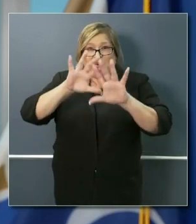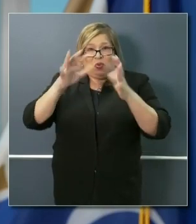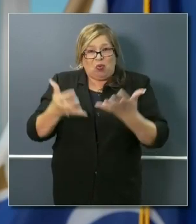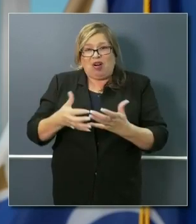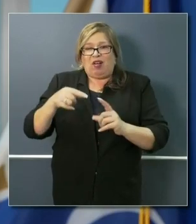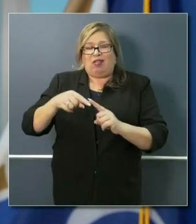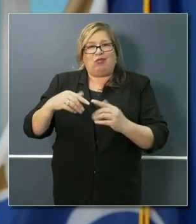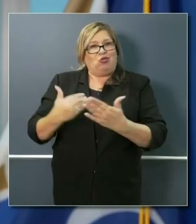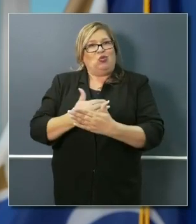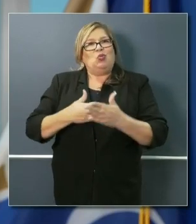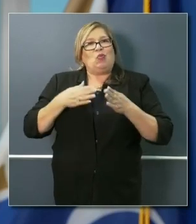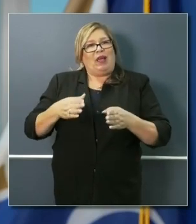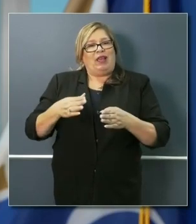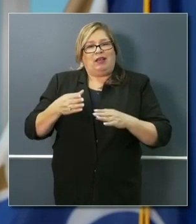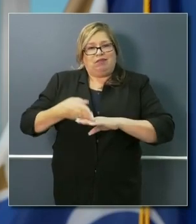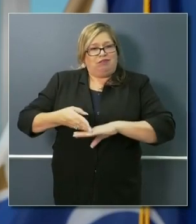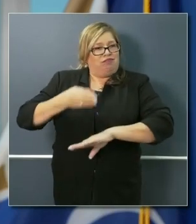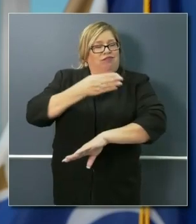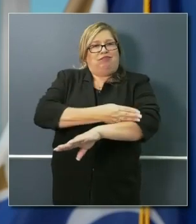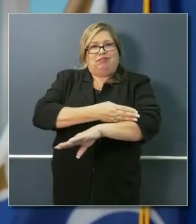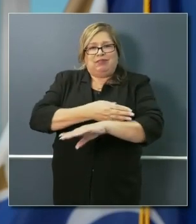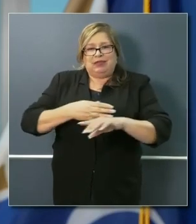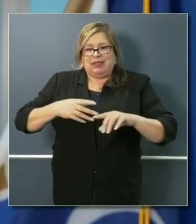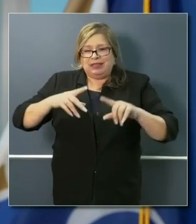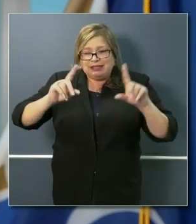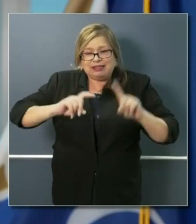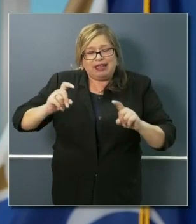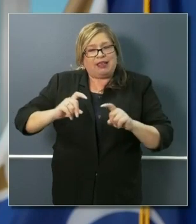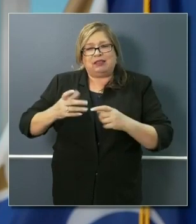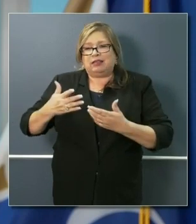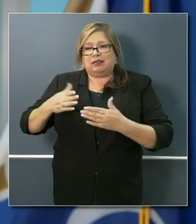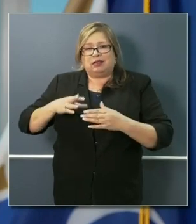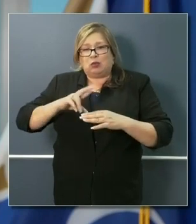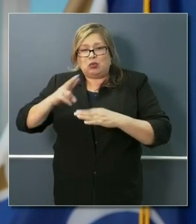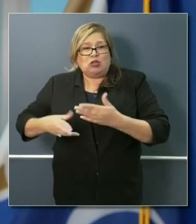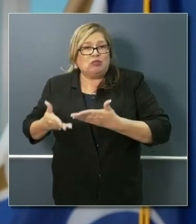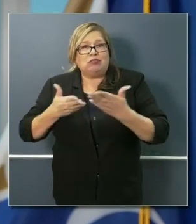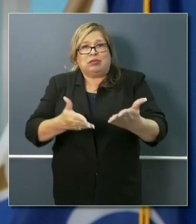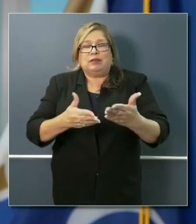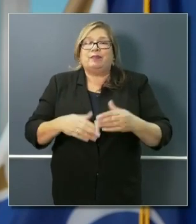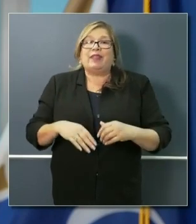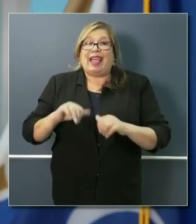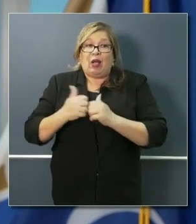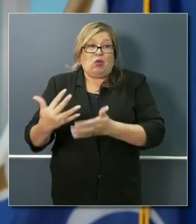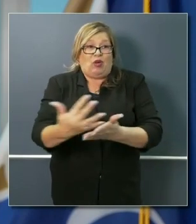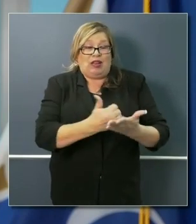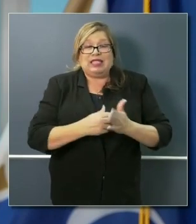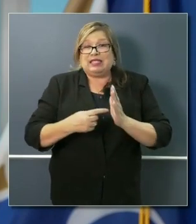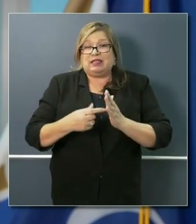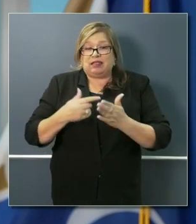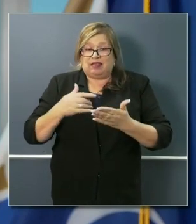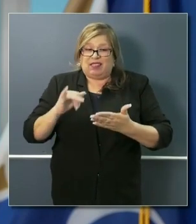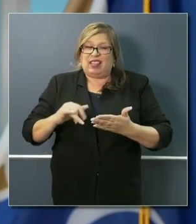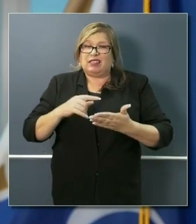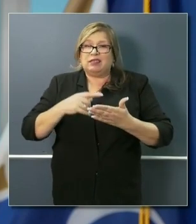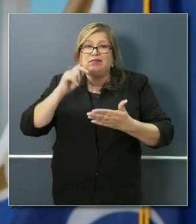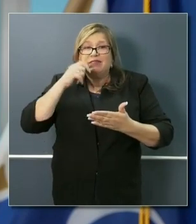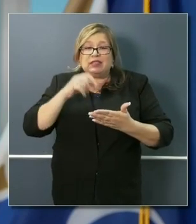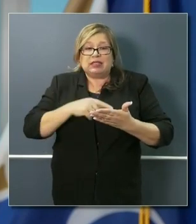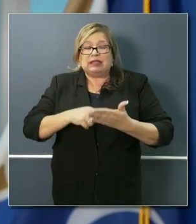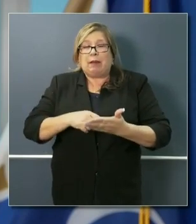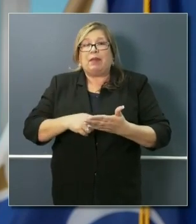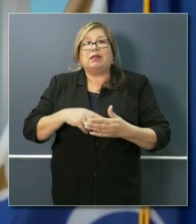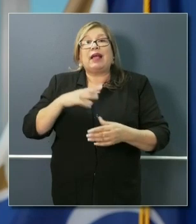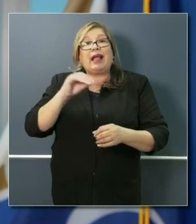the time to diagnostics and the ability to get more samples and to provide the appropriate level of supplies, including PPE.